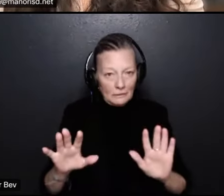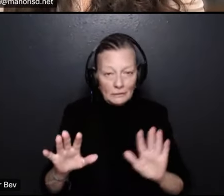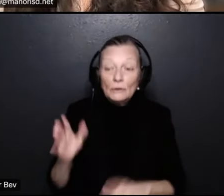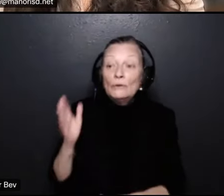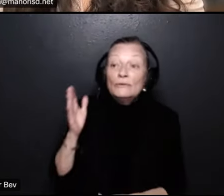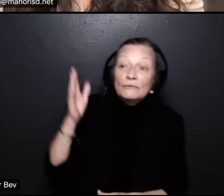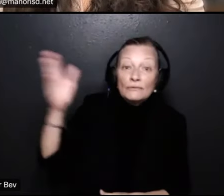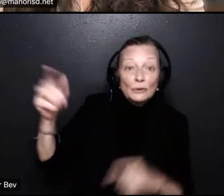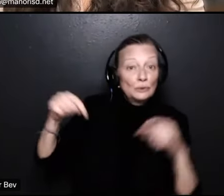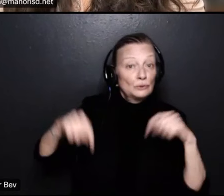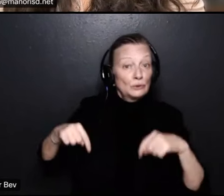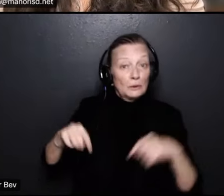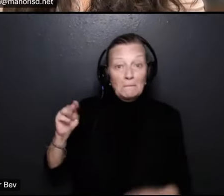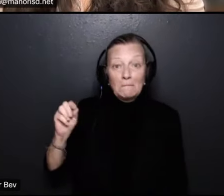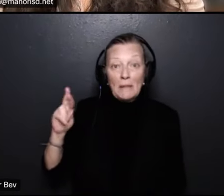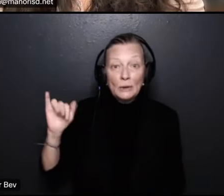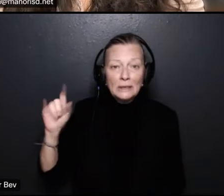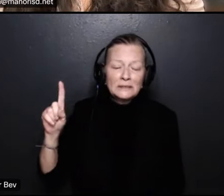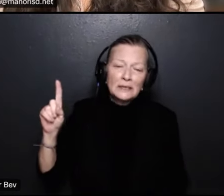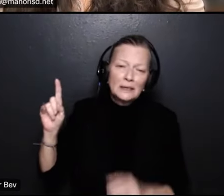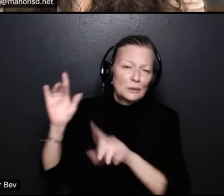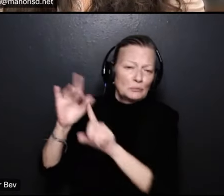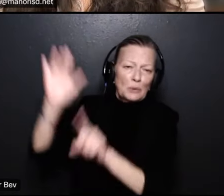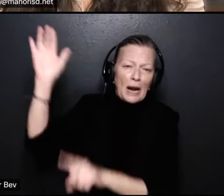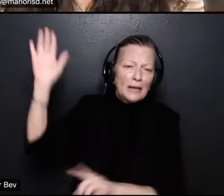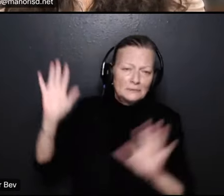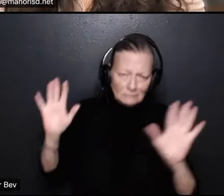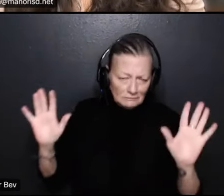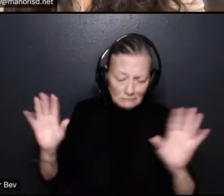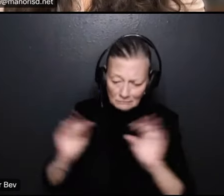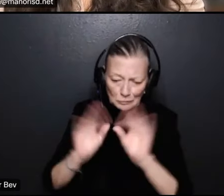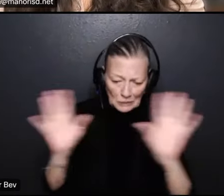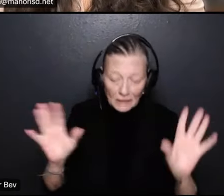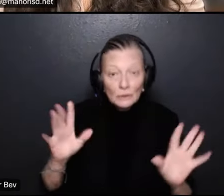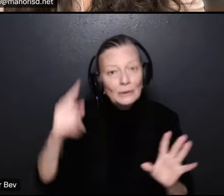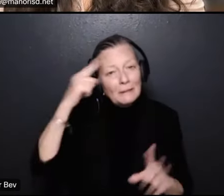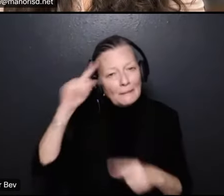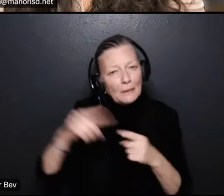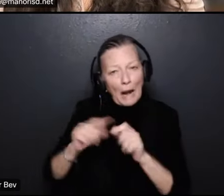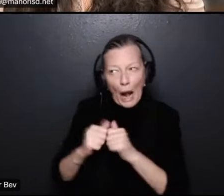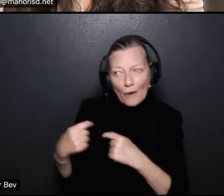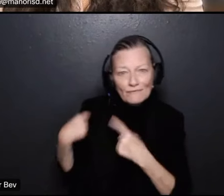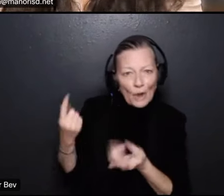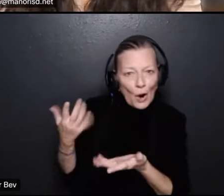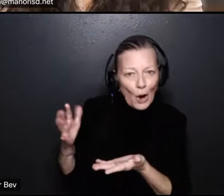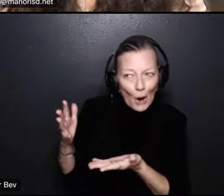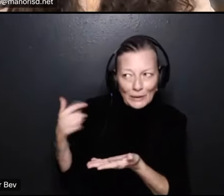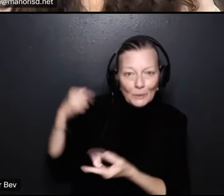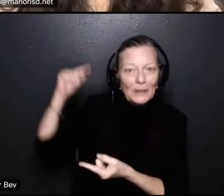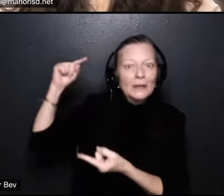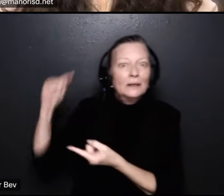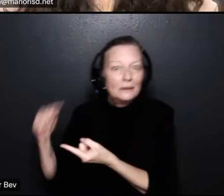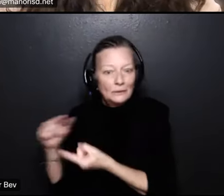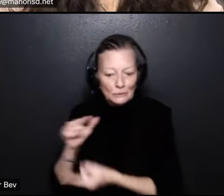bright you i was telling the principals the other day you think about how far we've come in just reducing the budget over the 23 24 school year